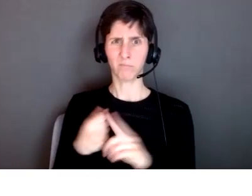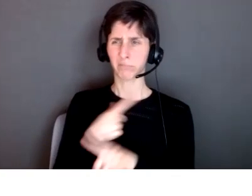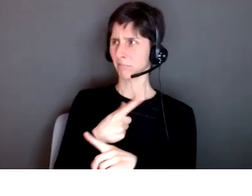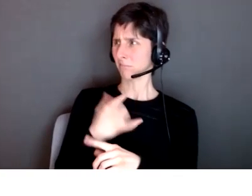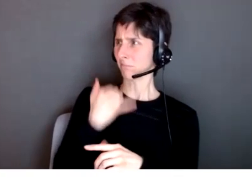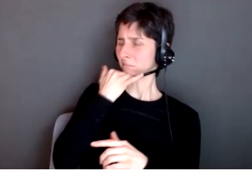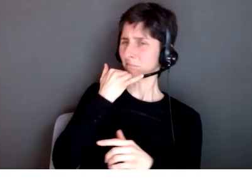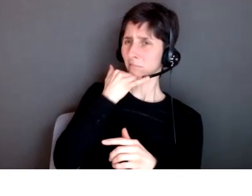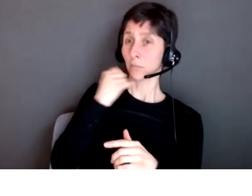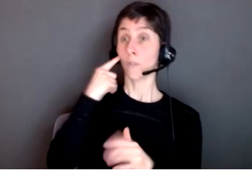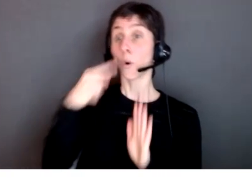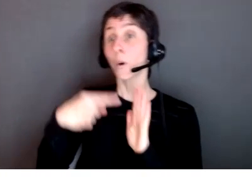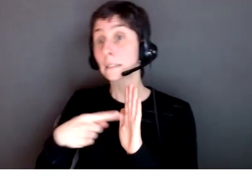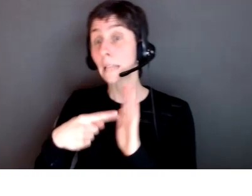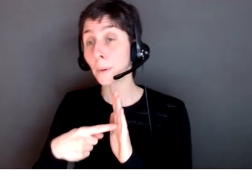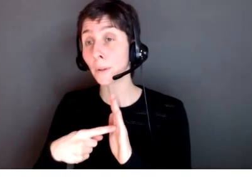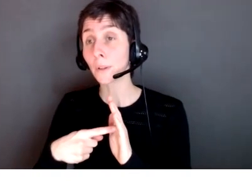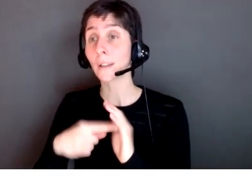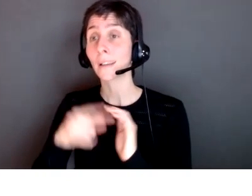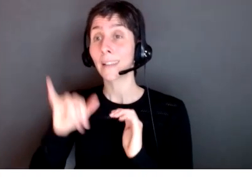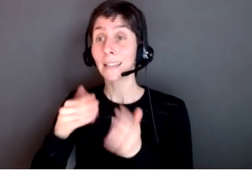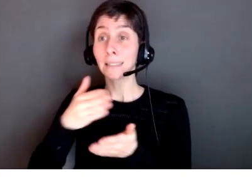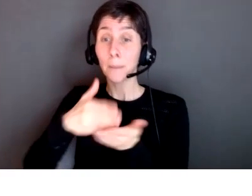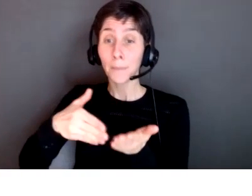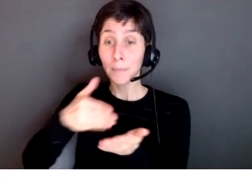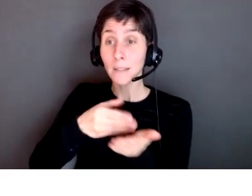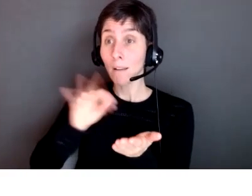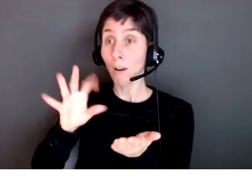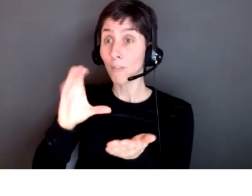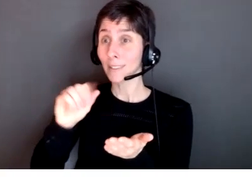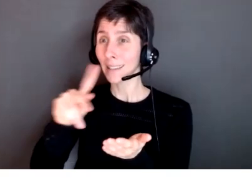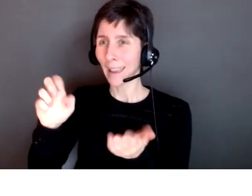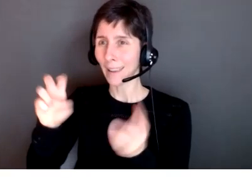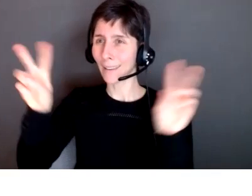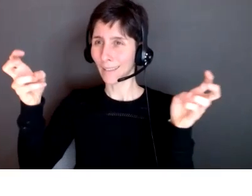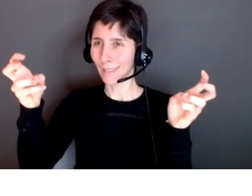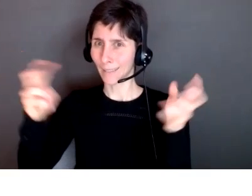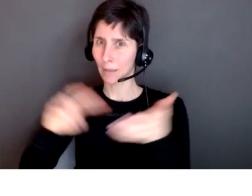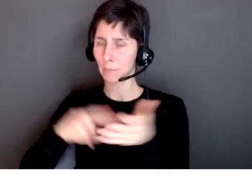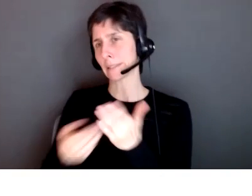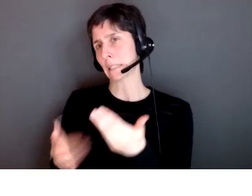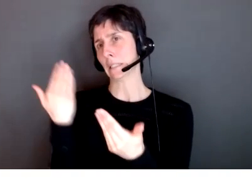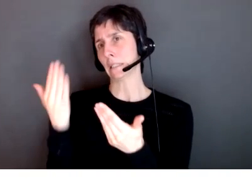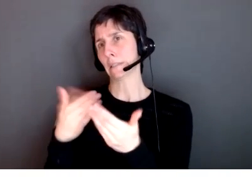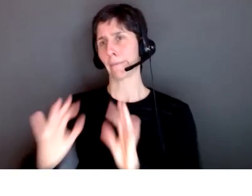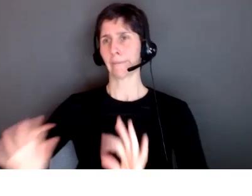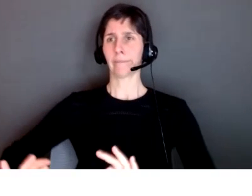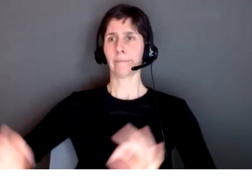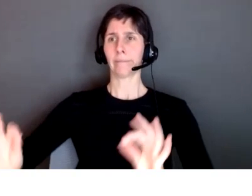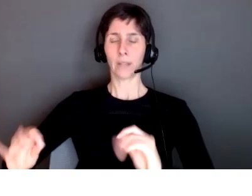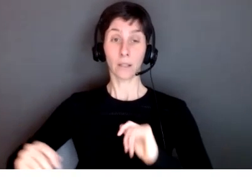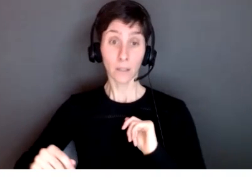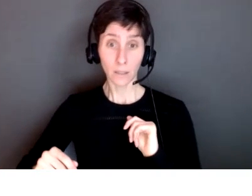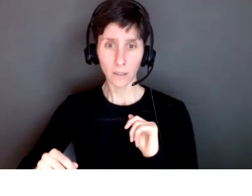when we say it's a piece of cake to re to refer to something that is very easy to do right i was like